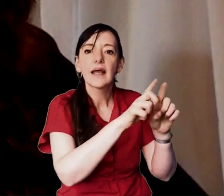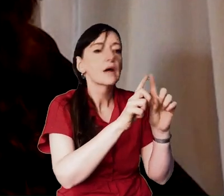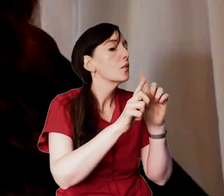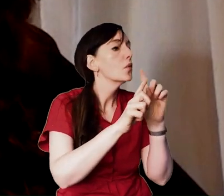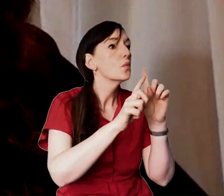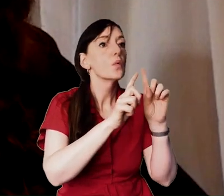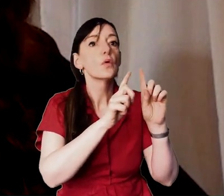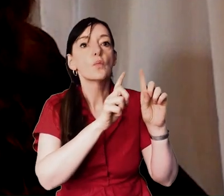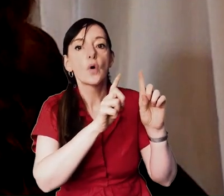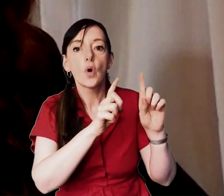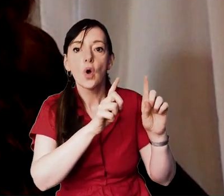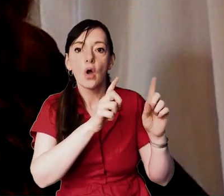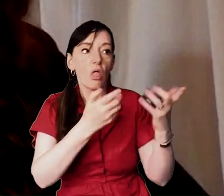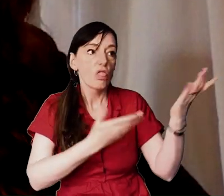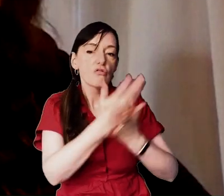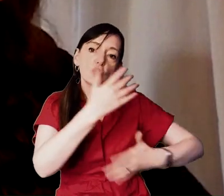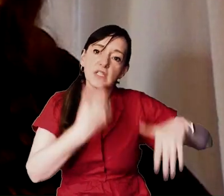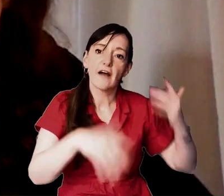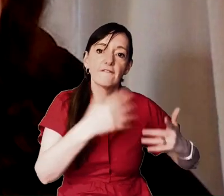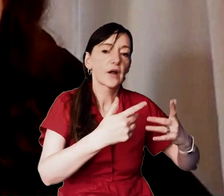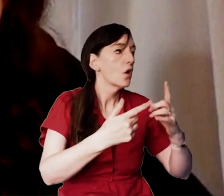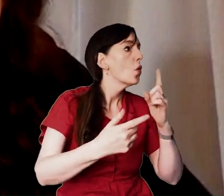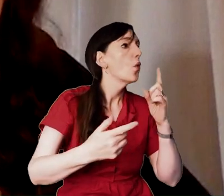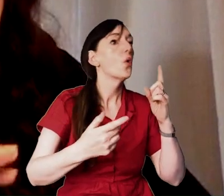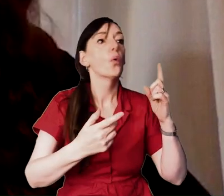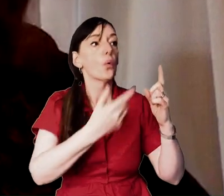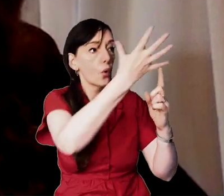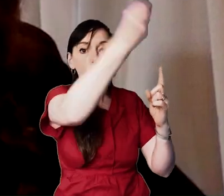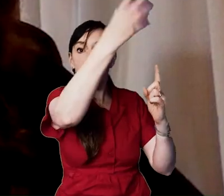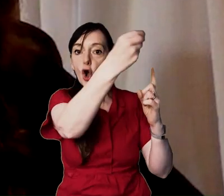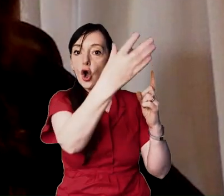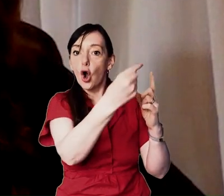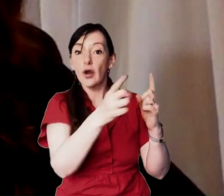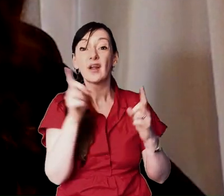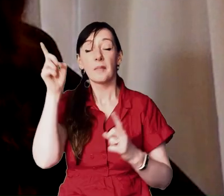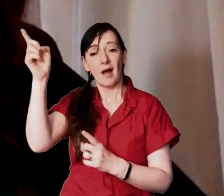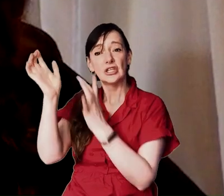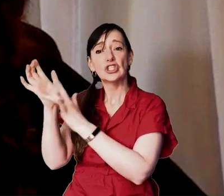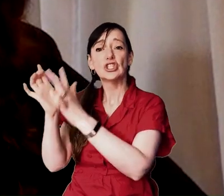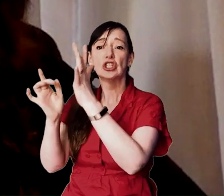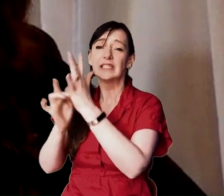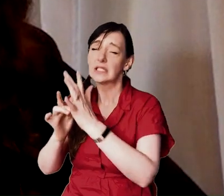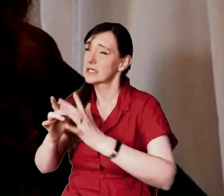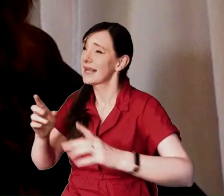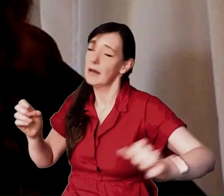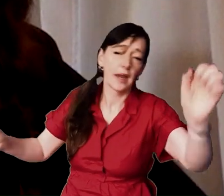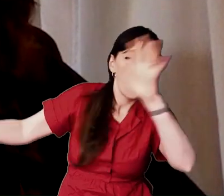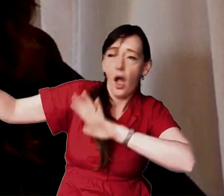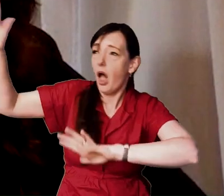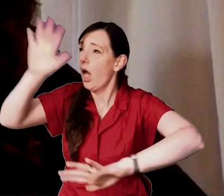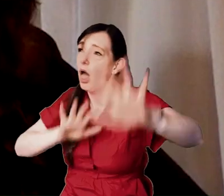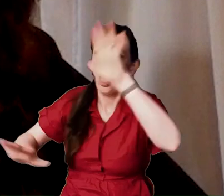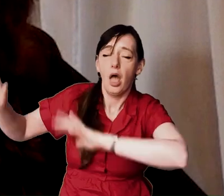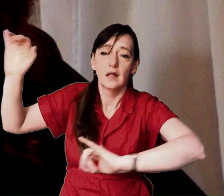by any small wind of suffering when it comes to jesus the winds blow they often howl but because jesus